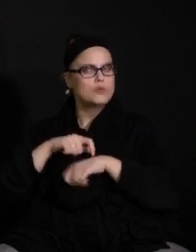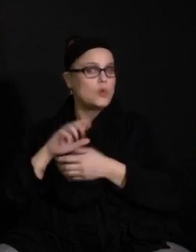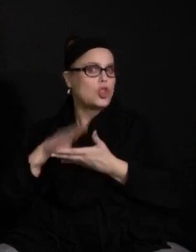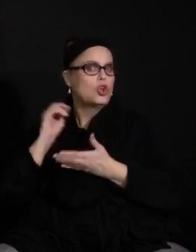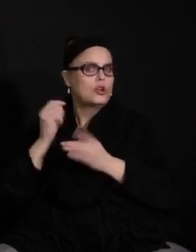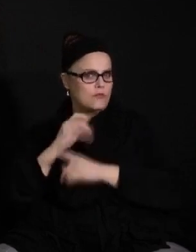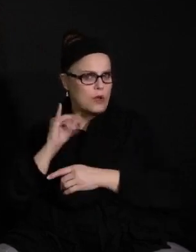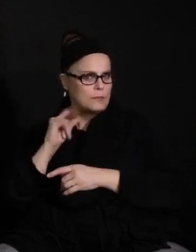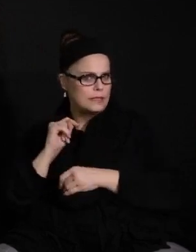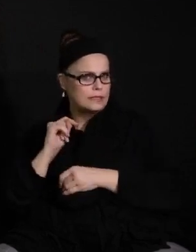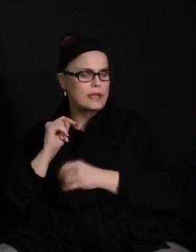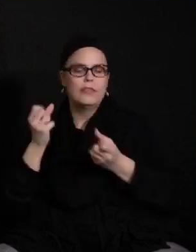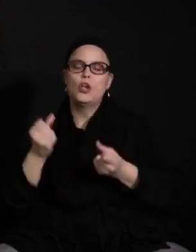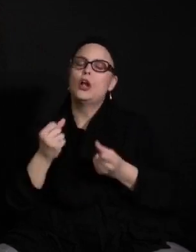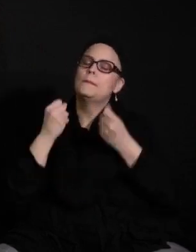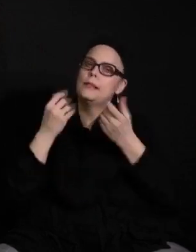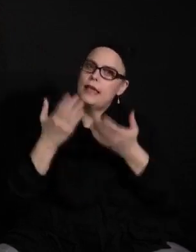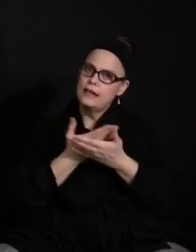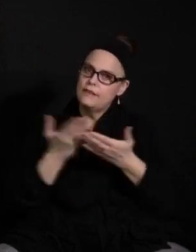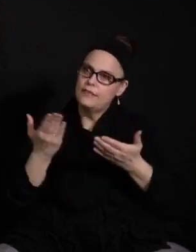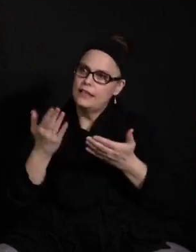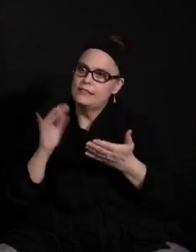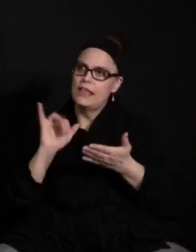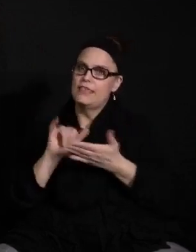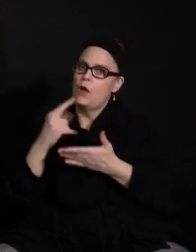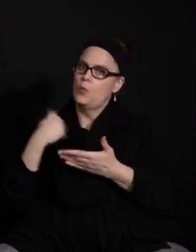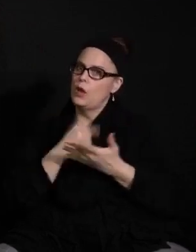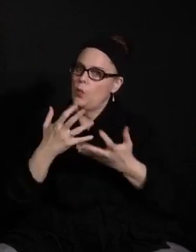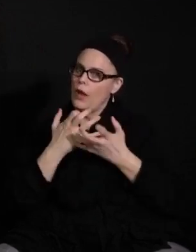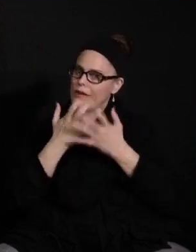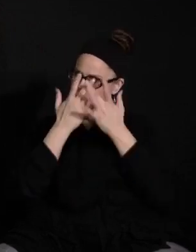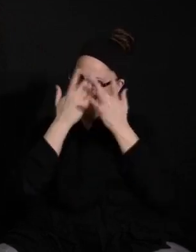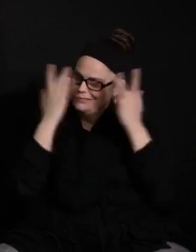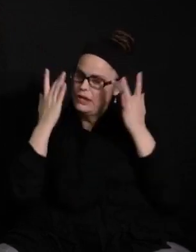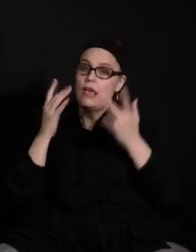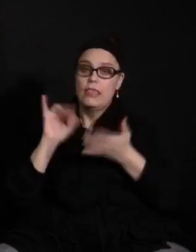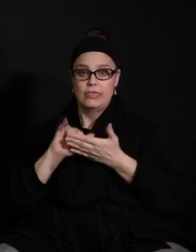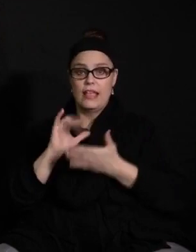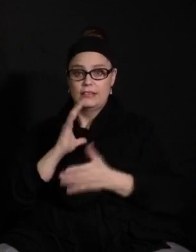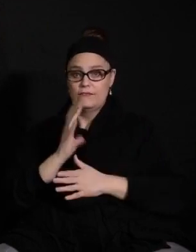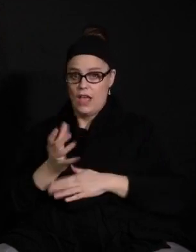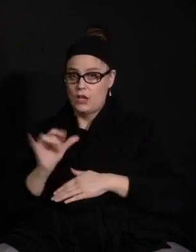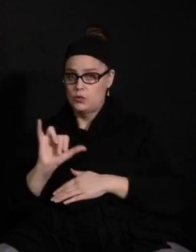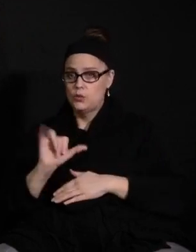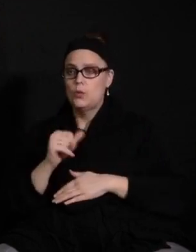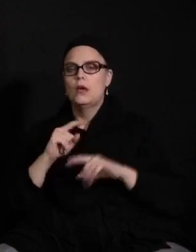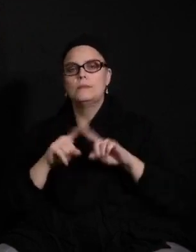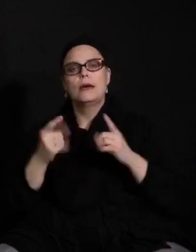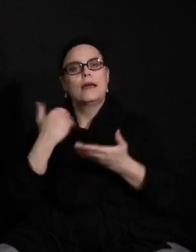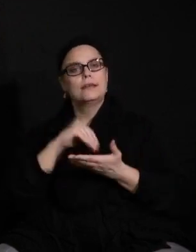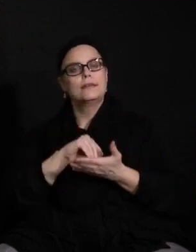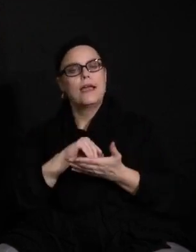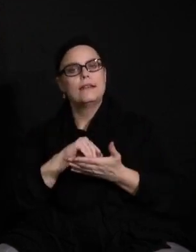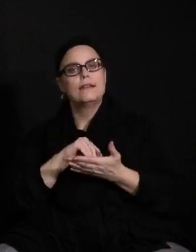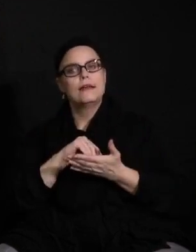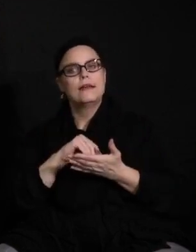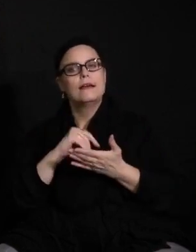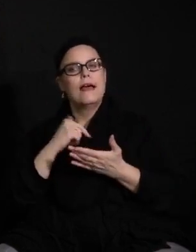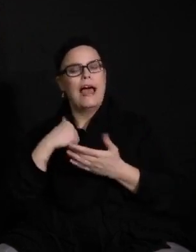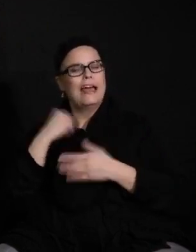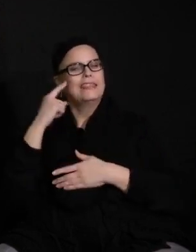You know, there will be plenty of things that we don't want to remember, and that's fine, too. But again, I do believe that we'll be able to